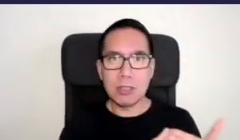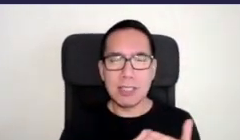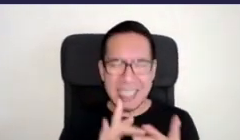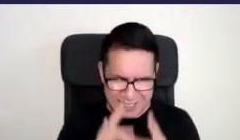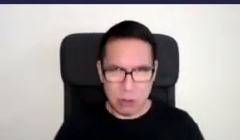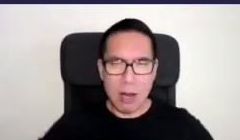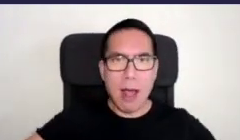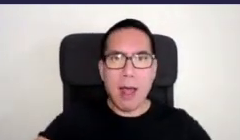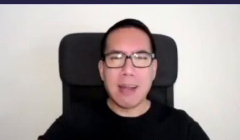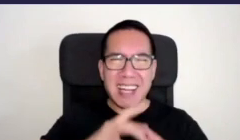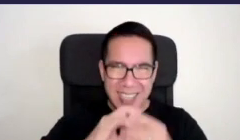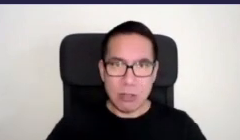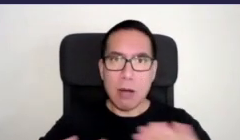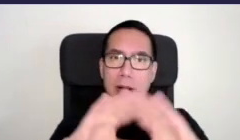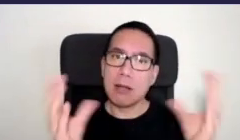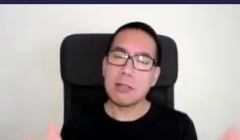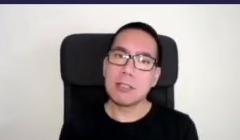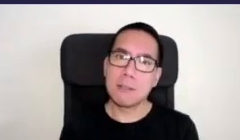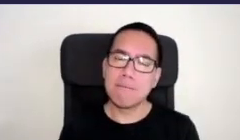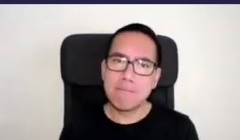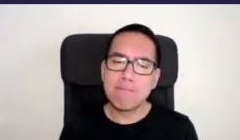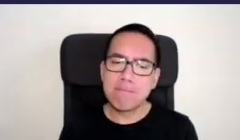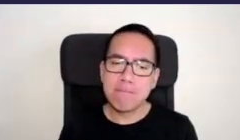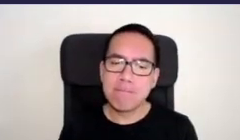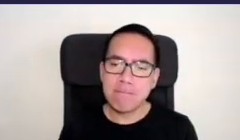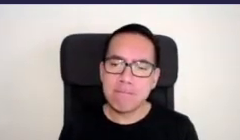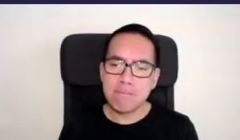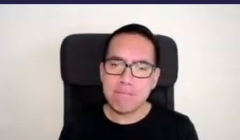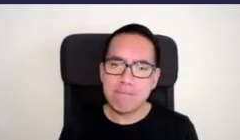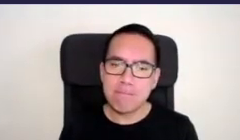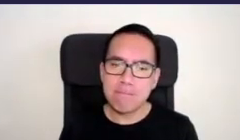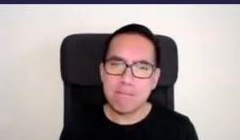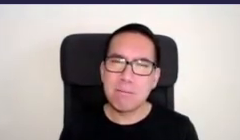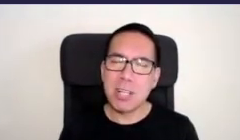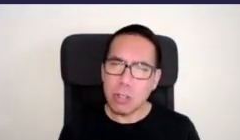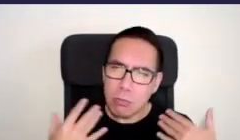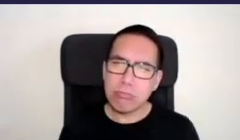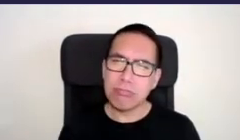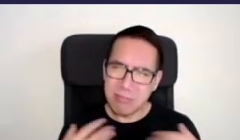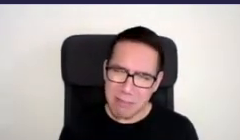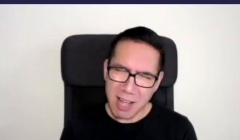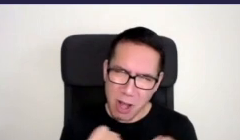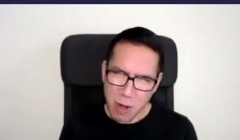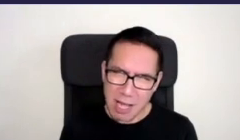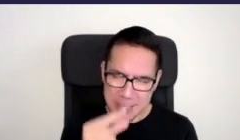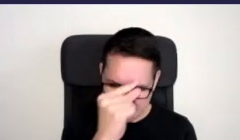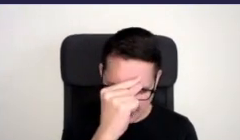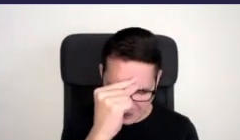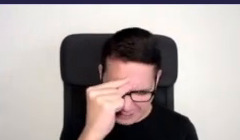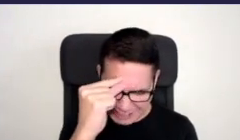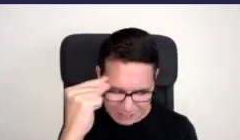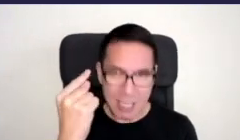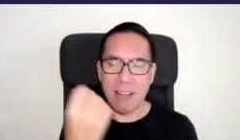and our planet and there is immense power and immense purpose in